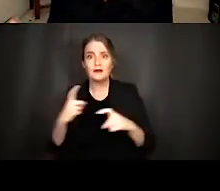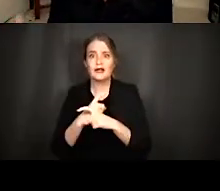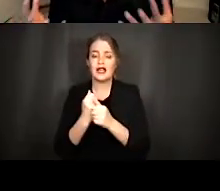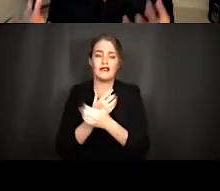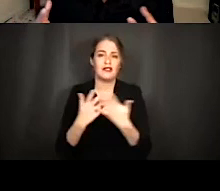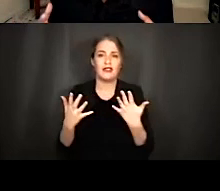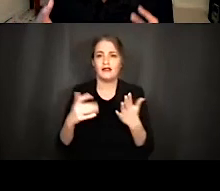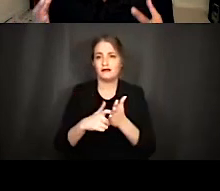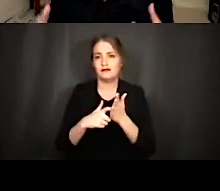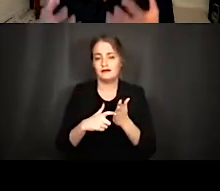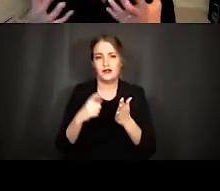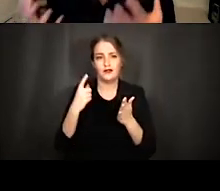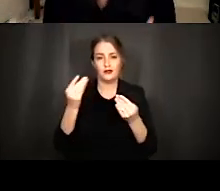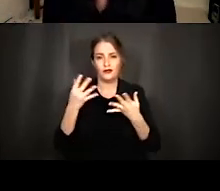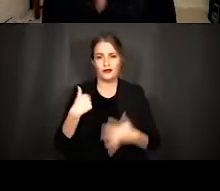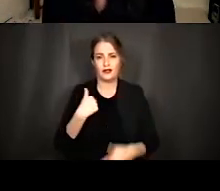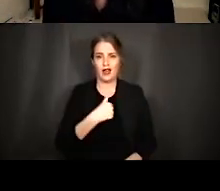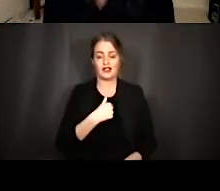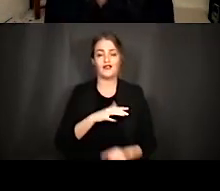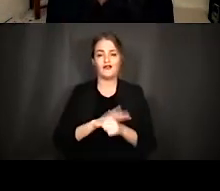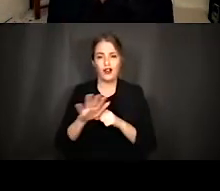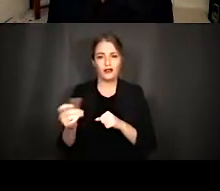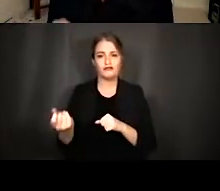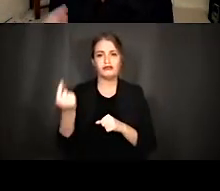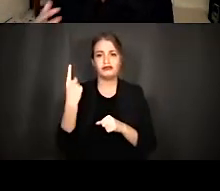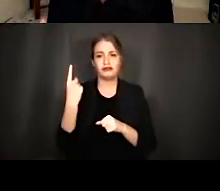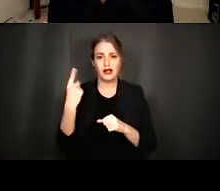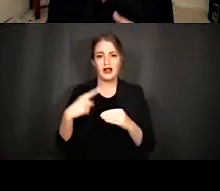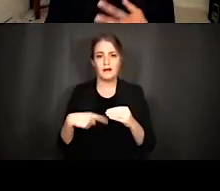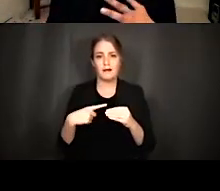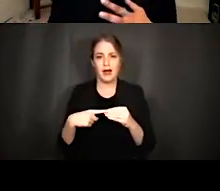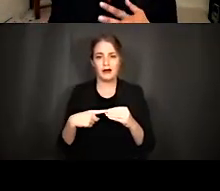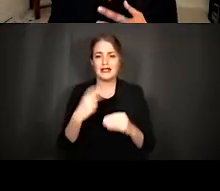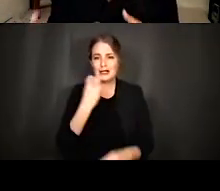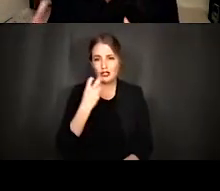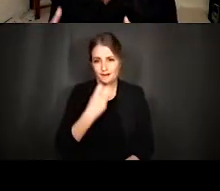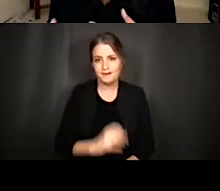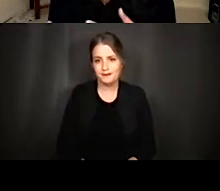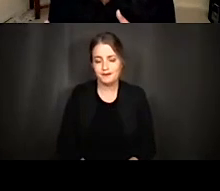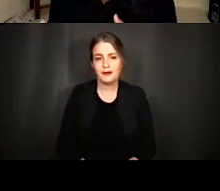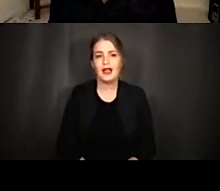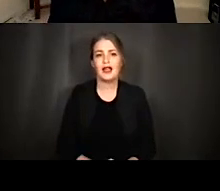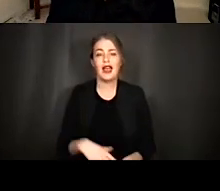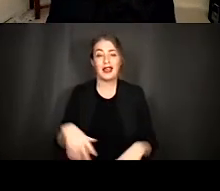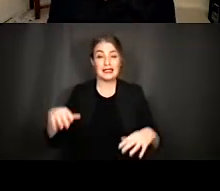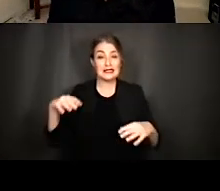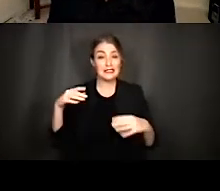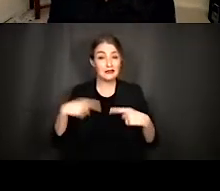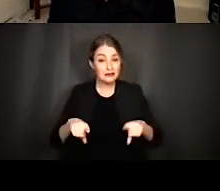required to give us this full understanding of speech and noisy environments